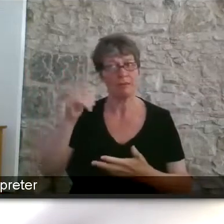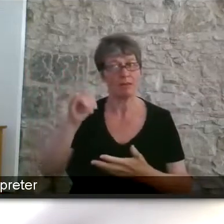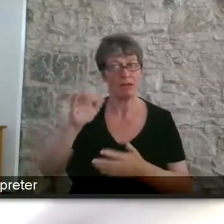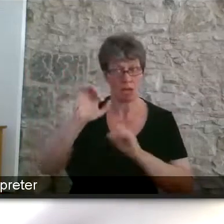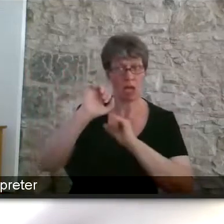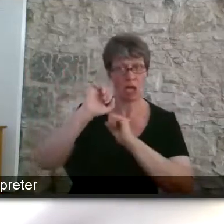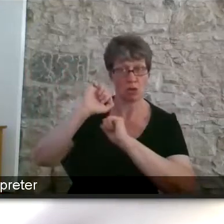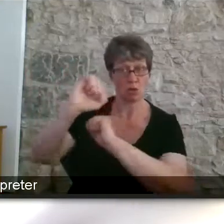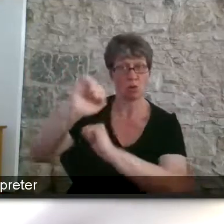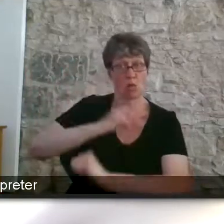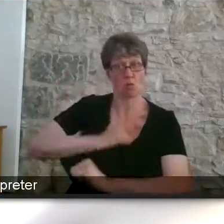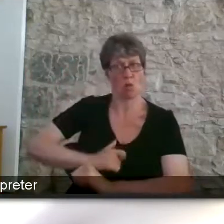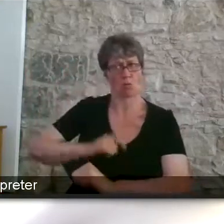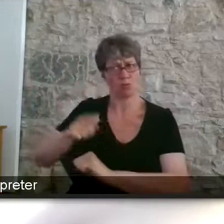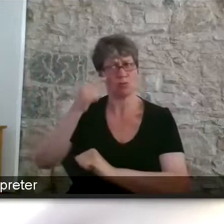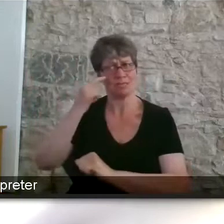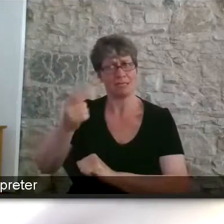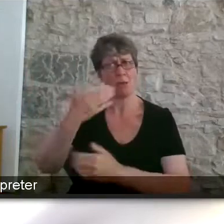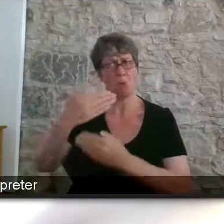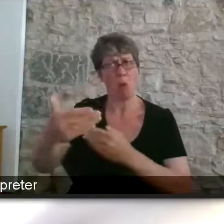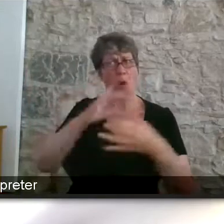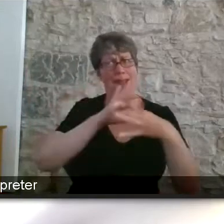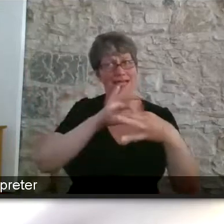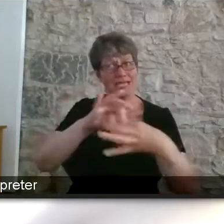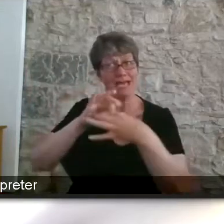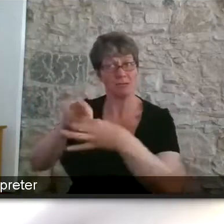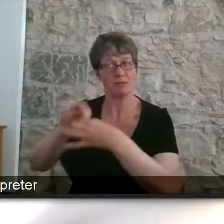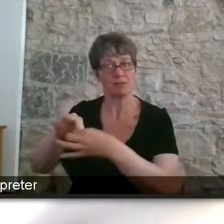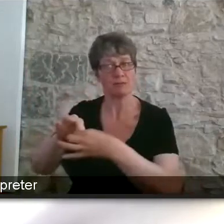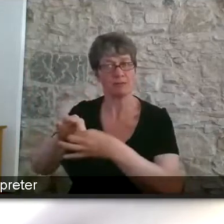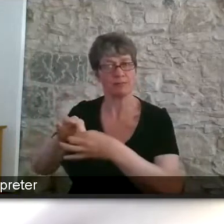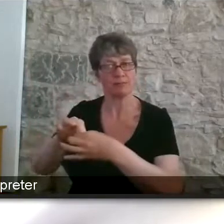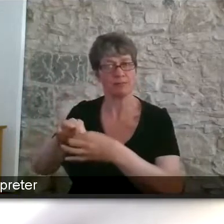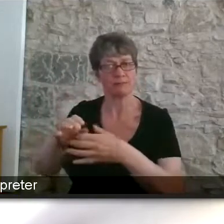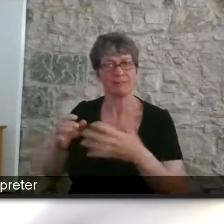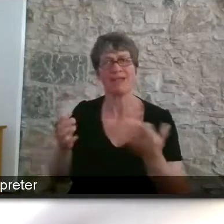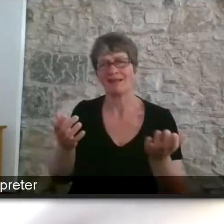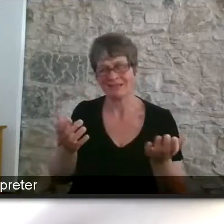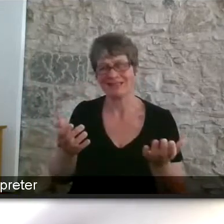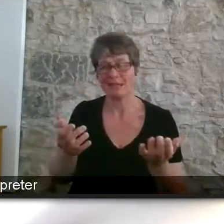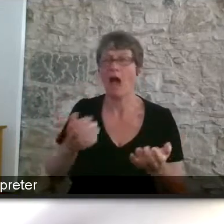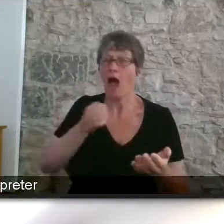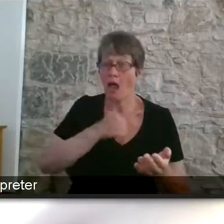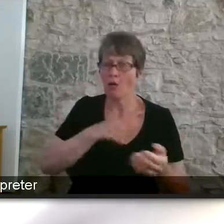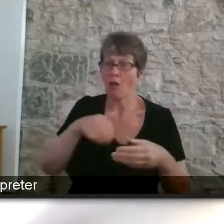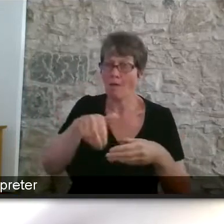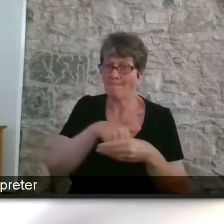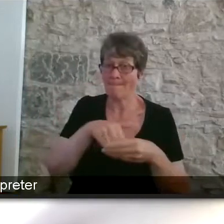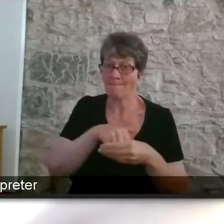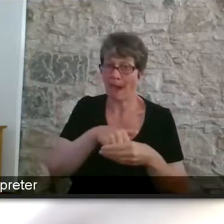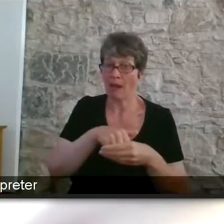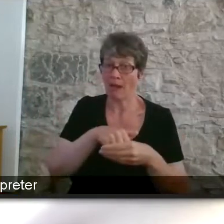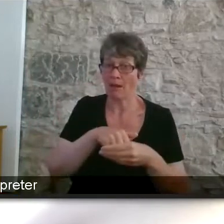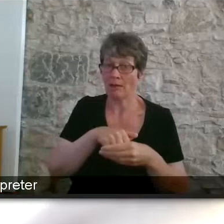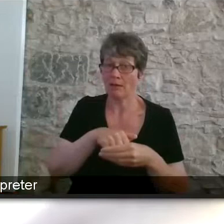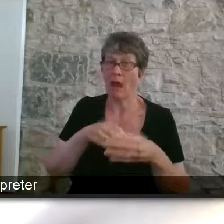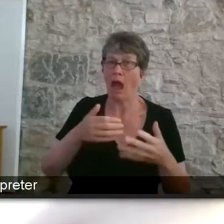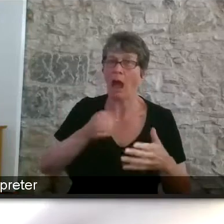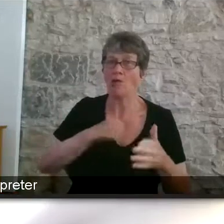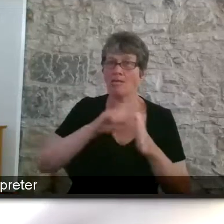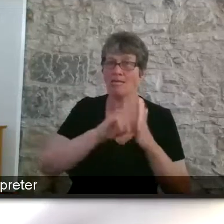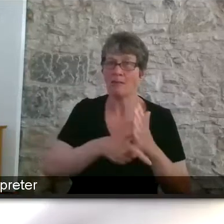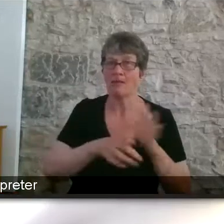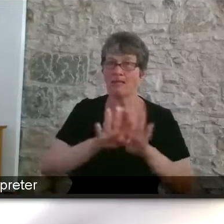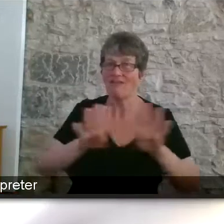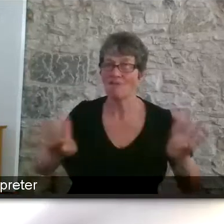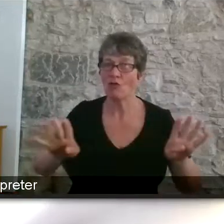are you seeing that yeah I think disability is having a moment but our members and business disability forum forum members are on the